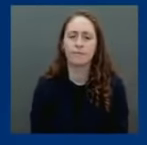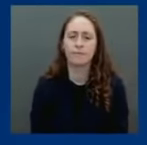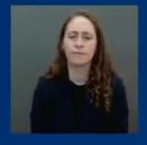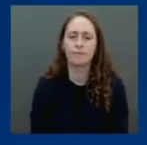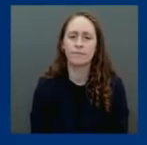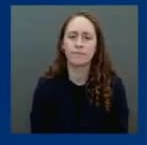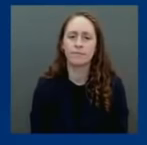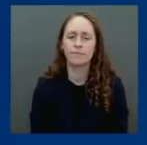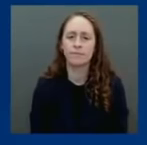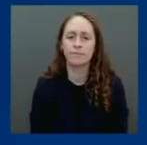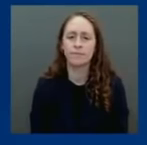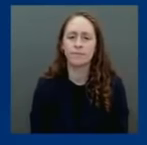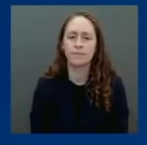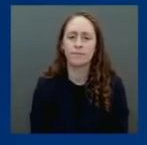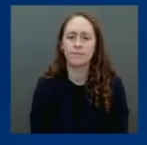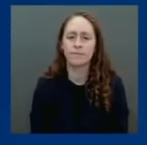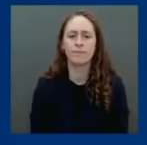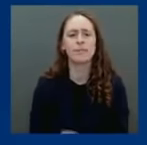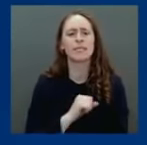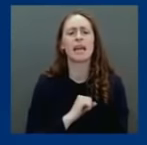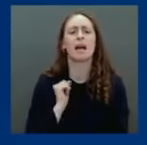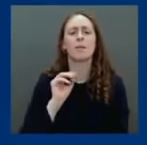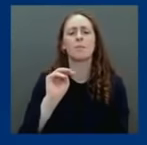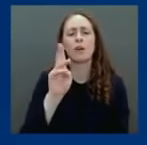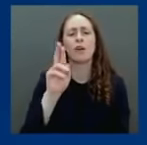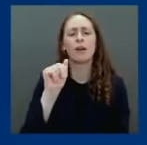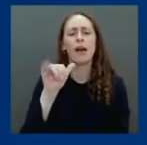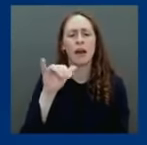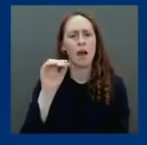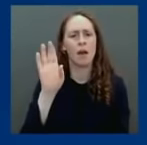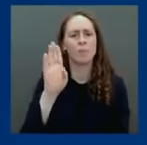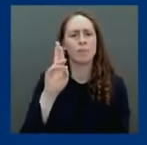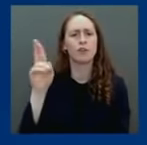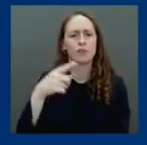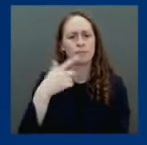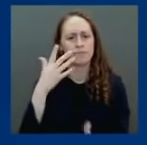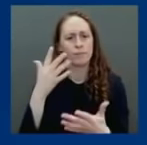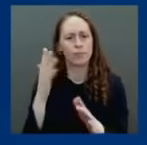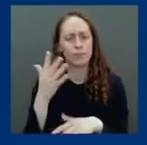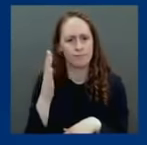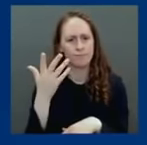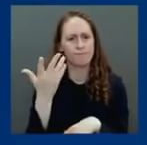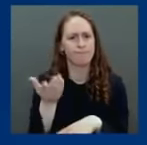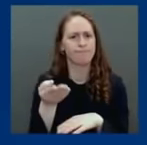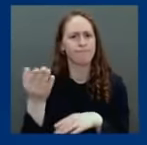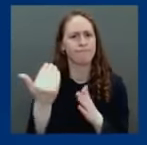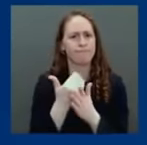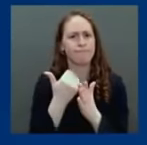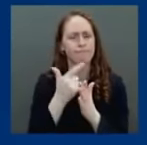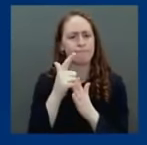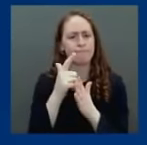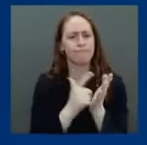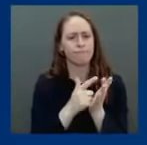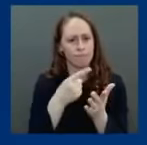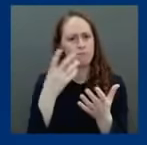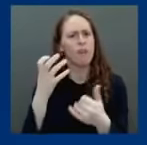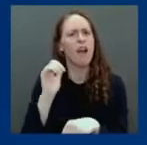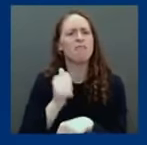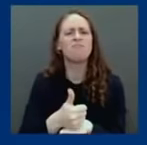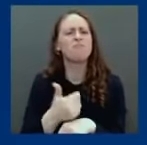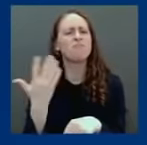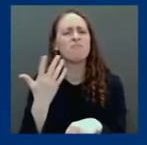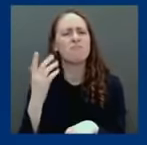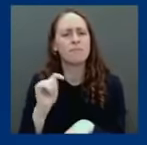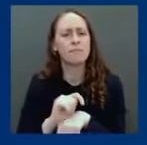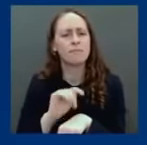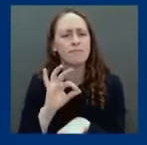Burr have proposed a legislation that would create a task force to examine the initial emergence of the coronavirus and